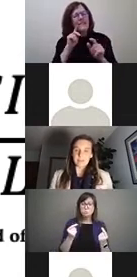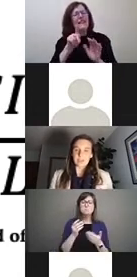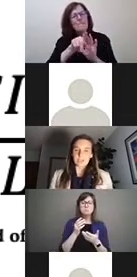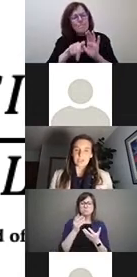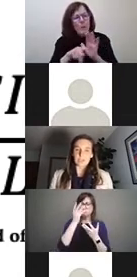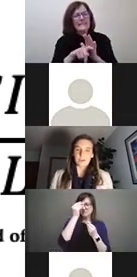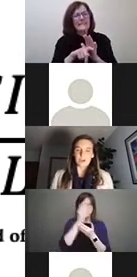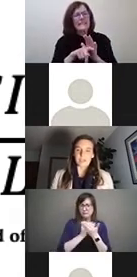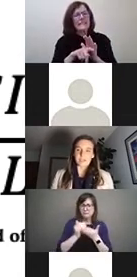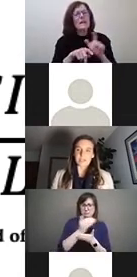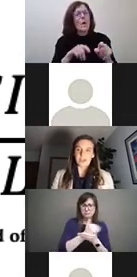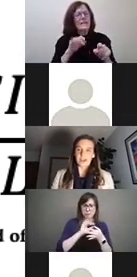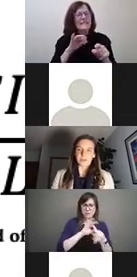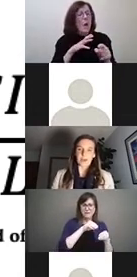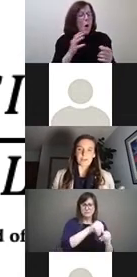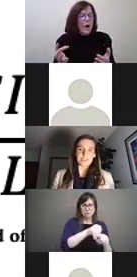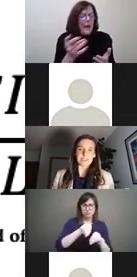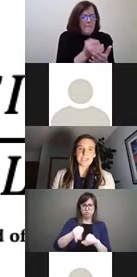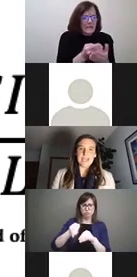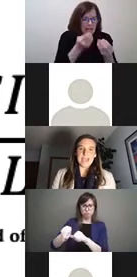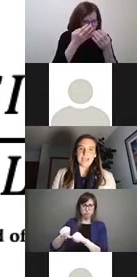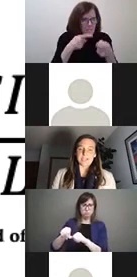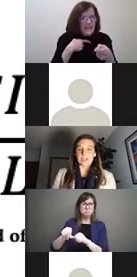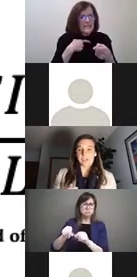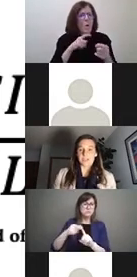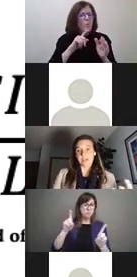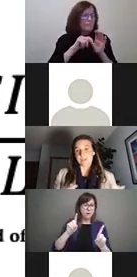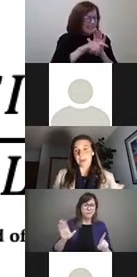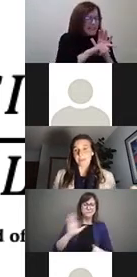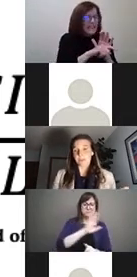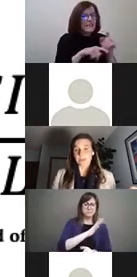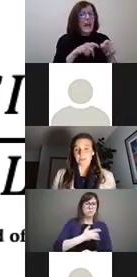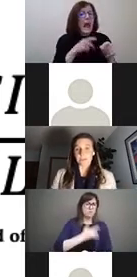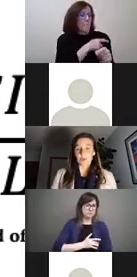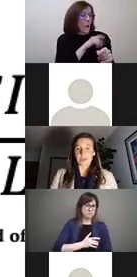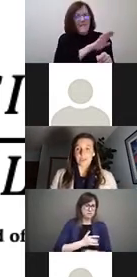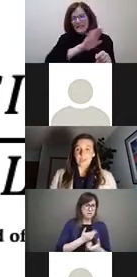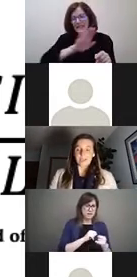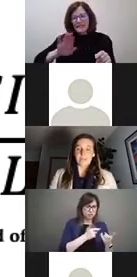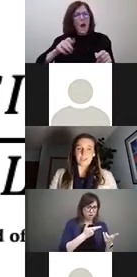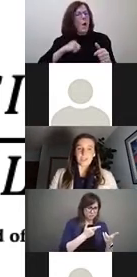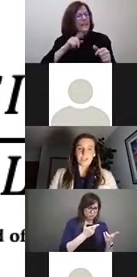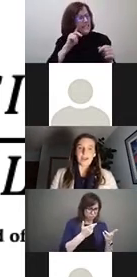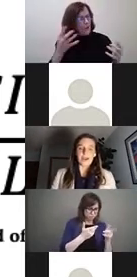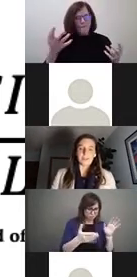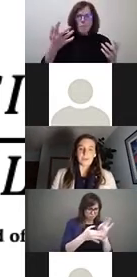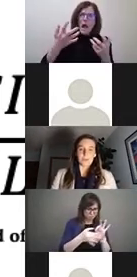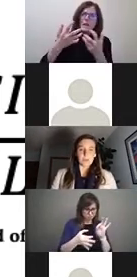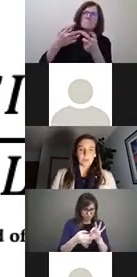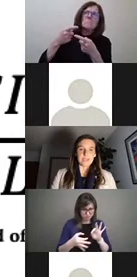on expenditures across the provinces and started trying to map those to the UN Convention,